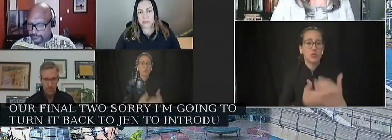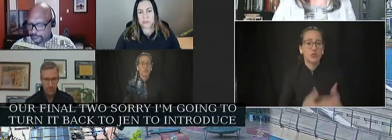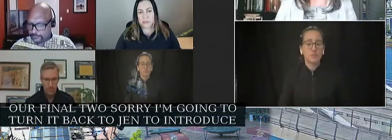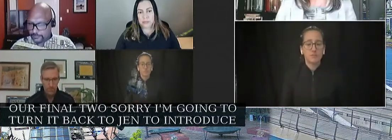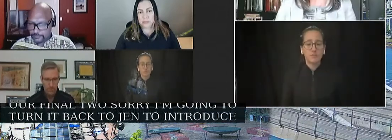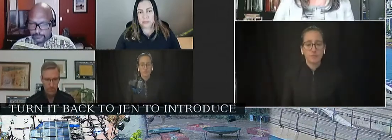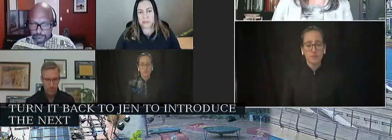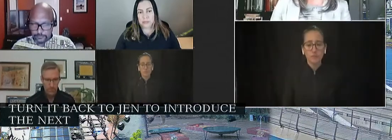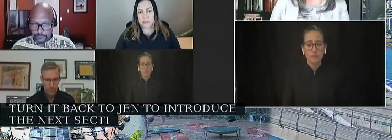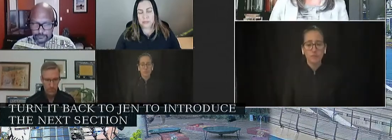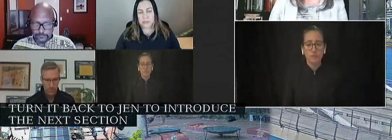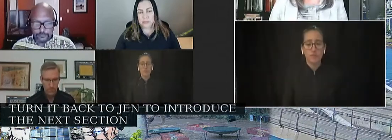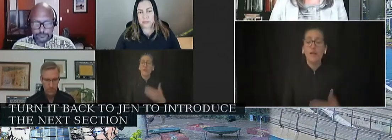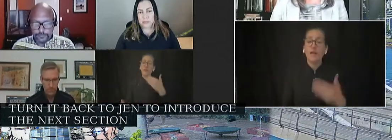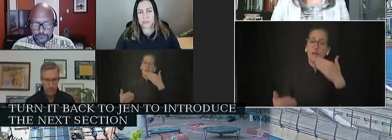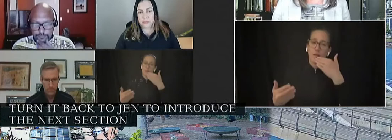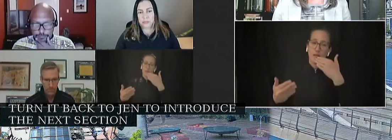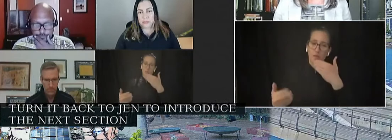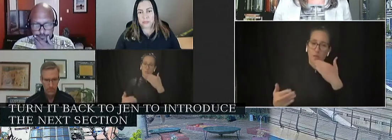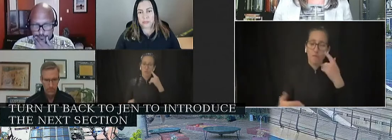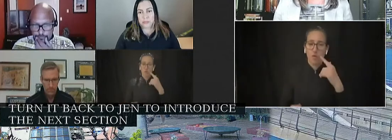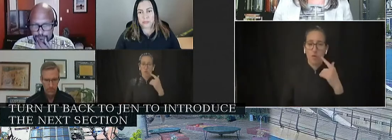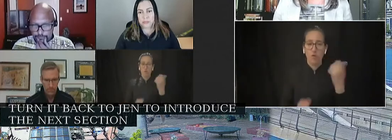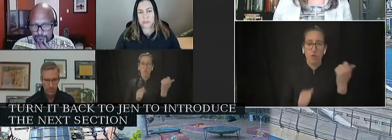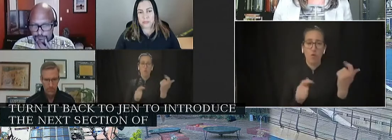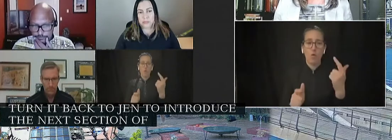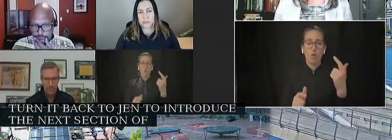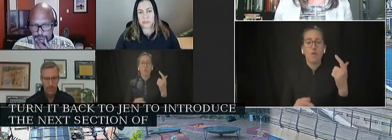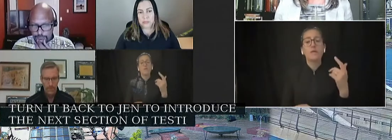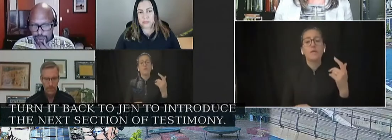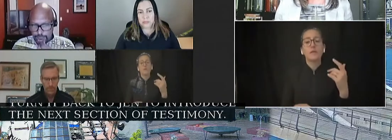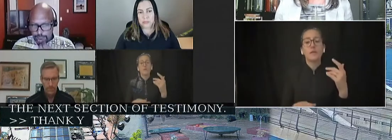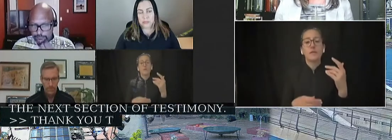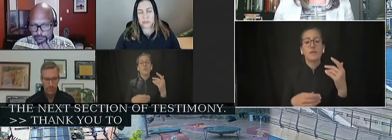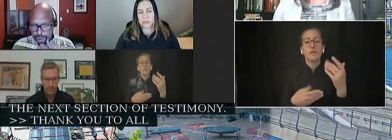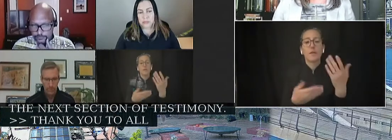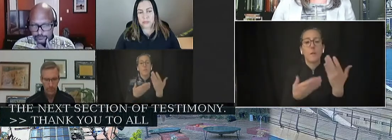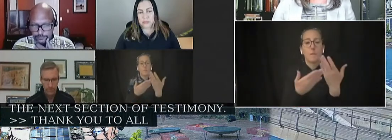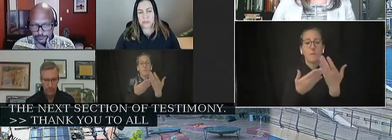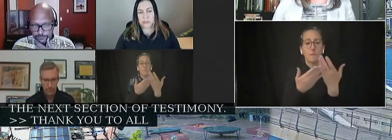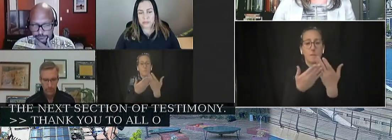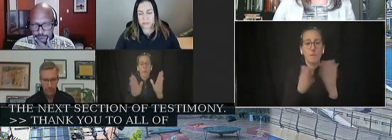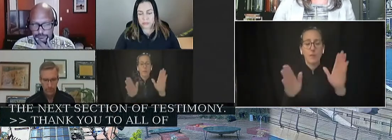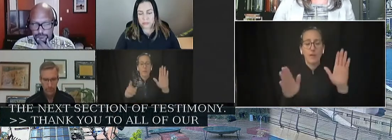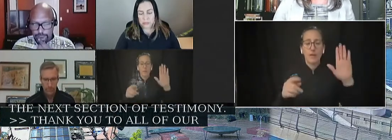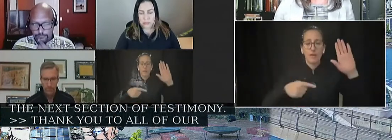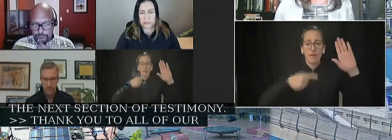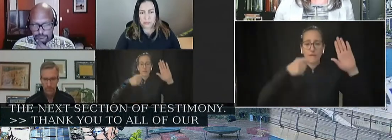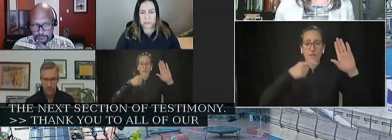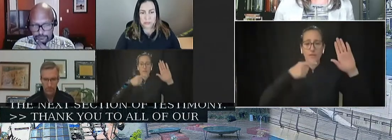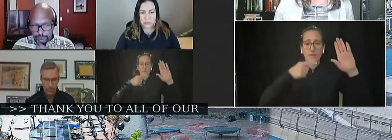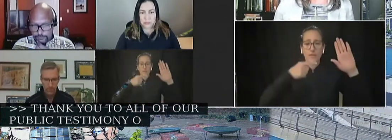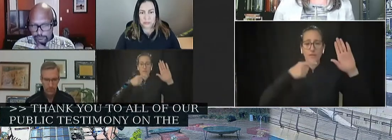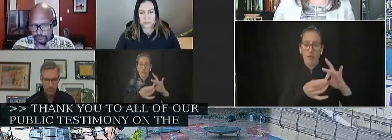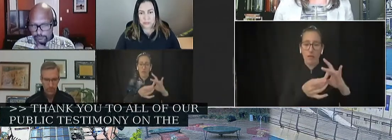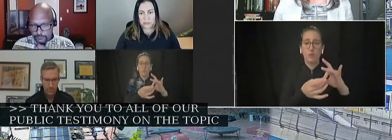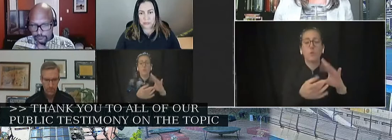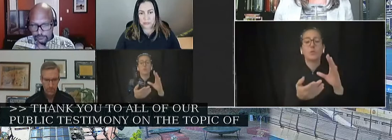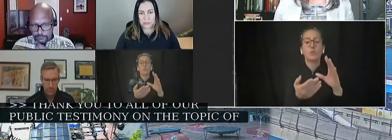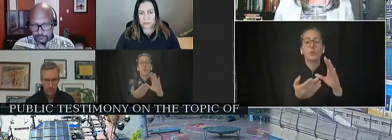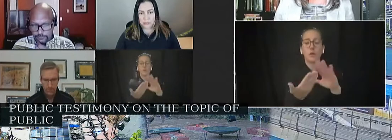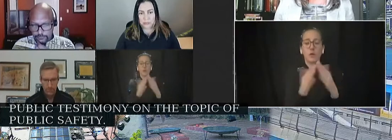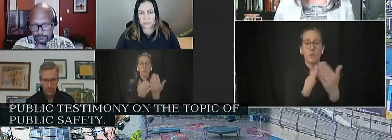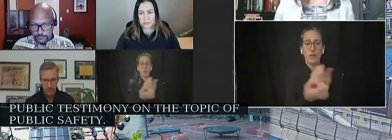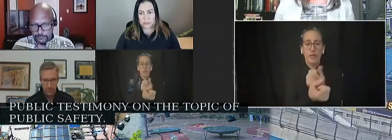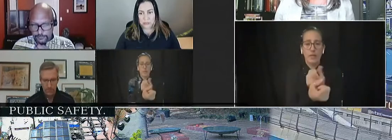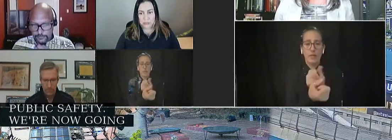A sincere thank you to all of our public testimony on the topic of public safety. We're now going to hear open testimony on any